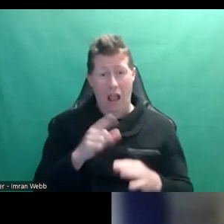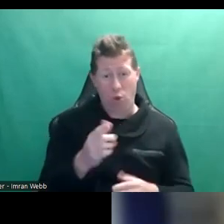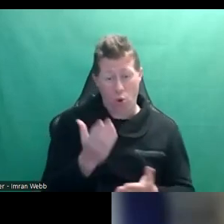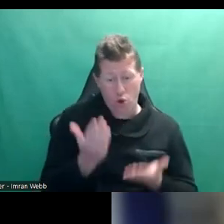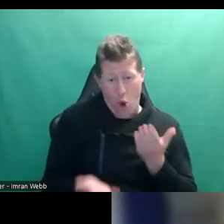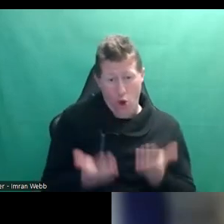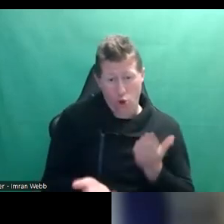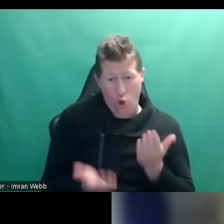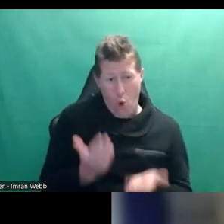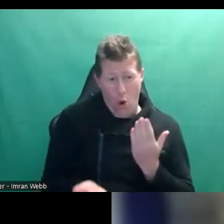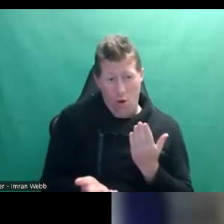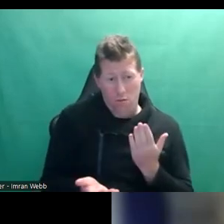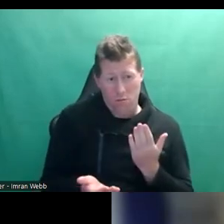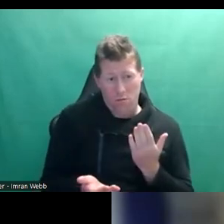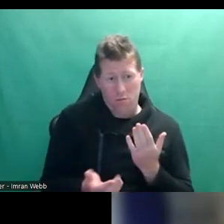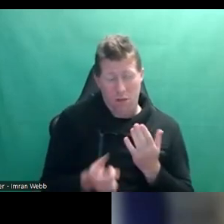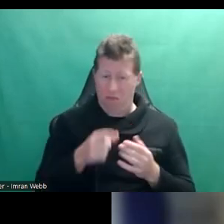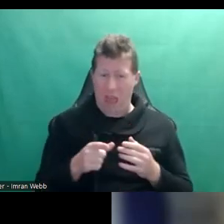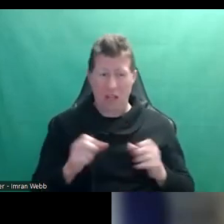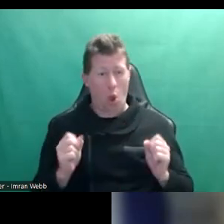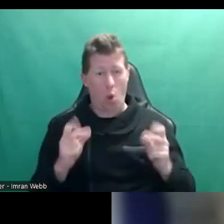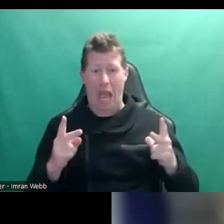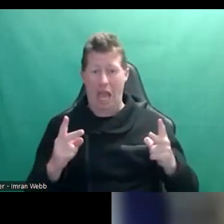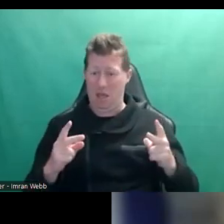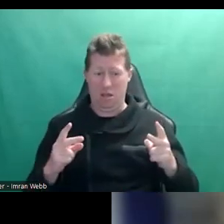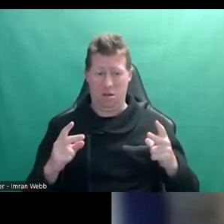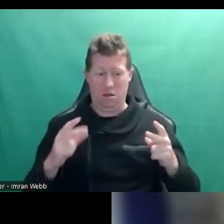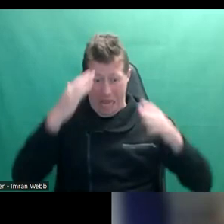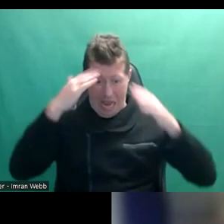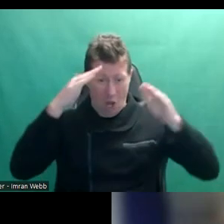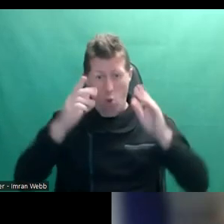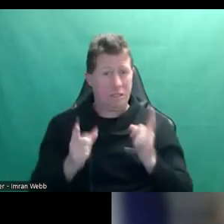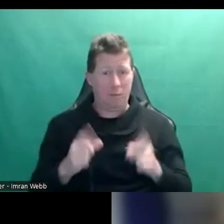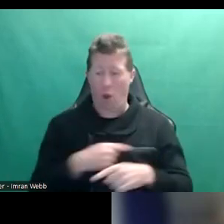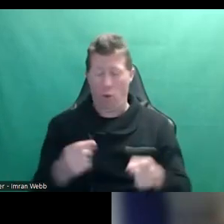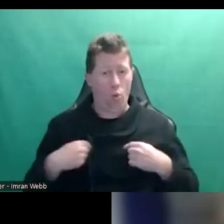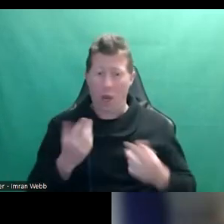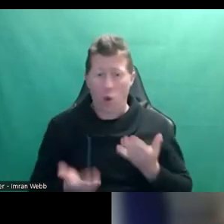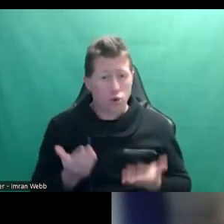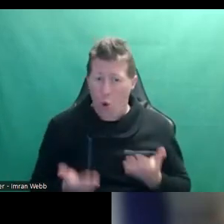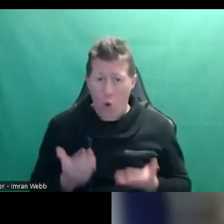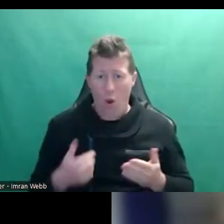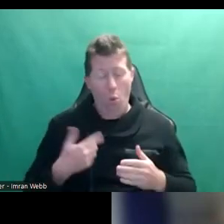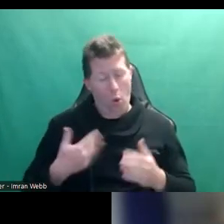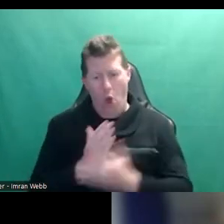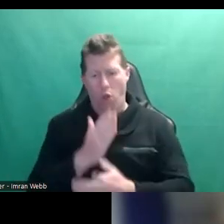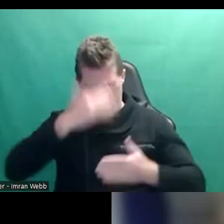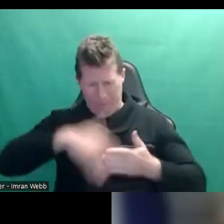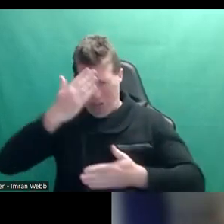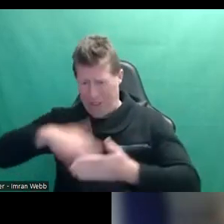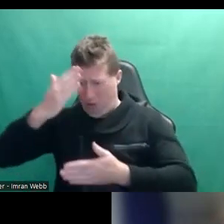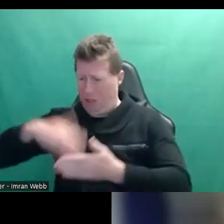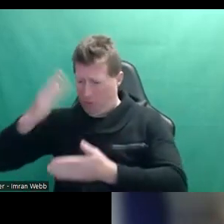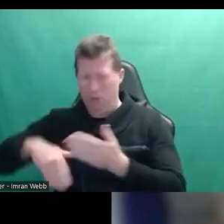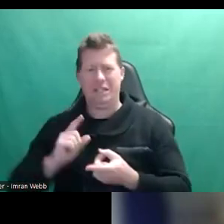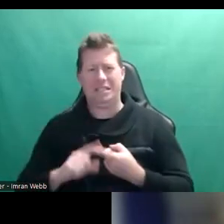that's a pretty adult response. Like, we're not sure and we're adults. You know, we've gone through many experiences and still we kind